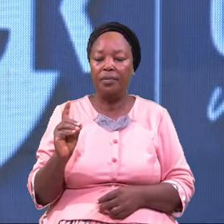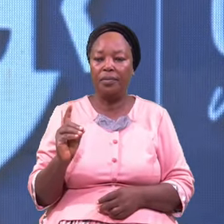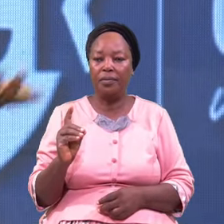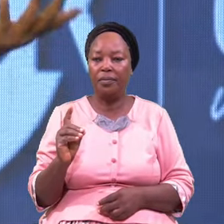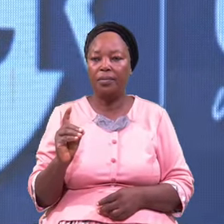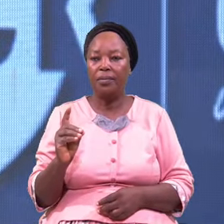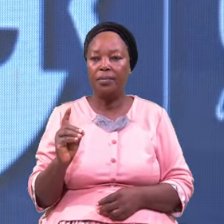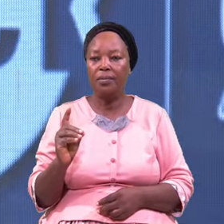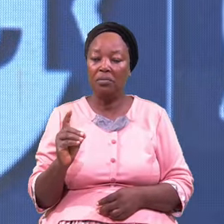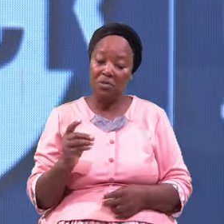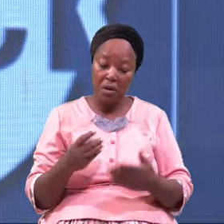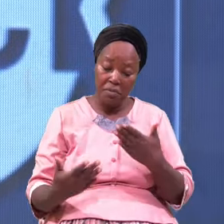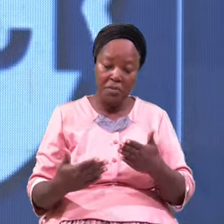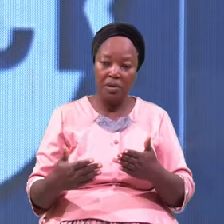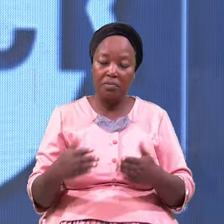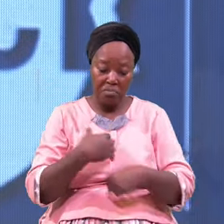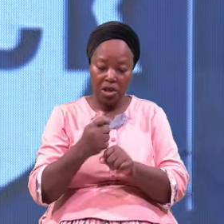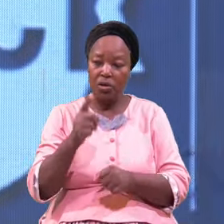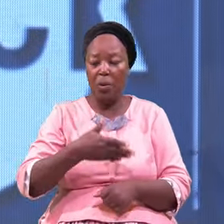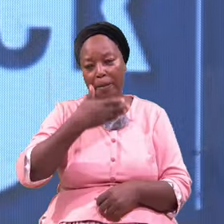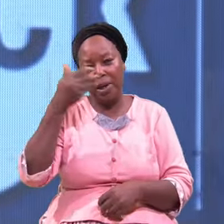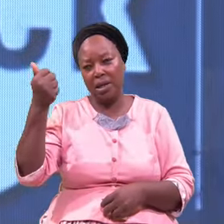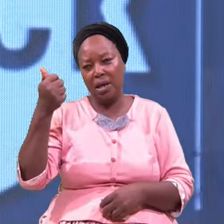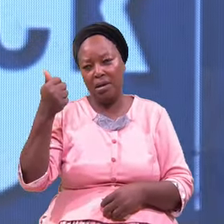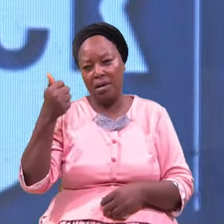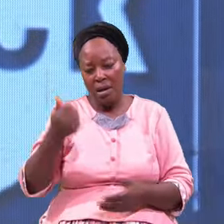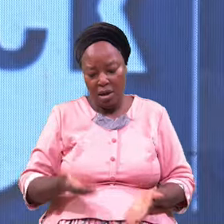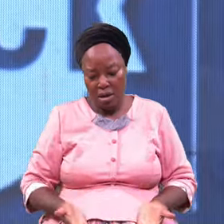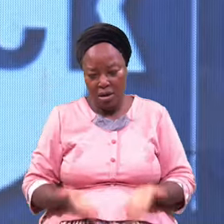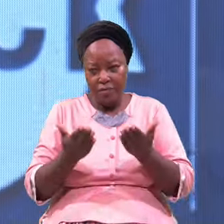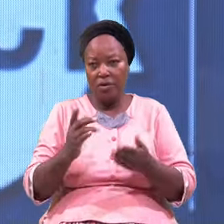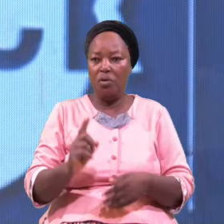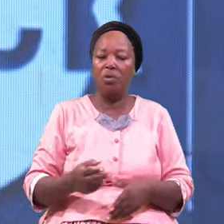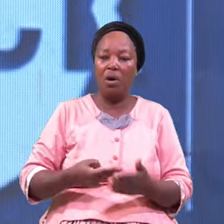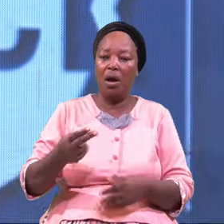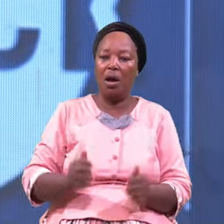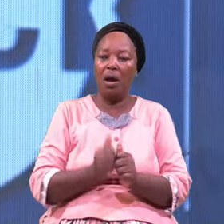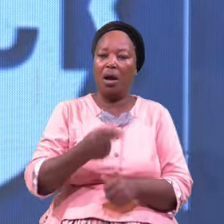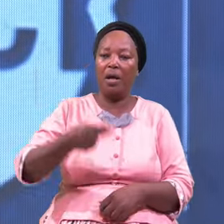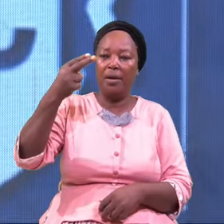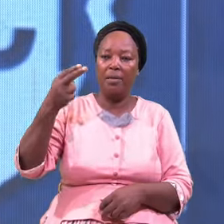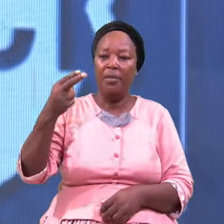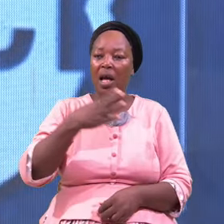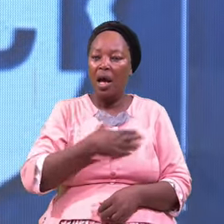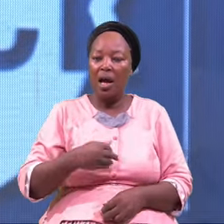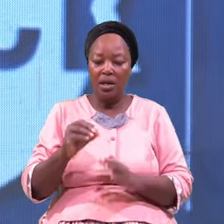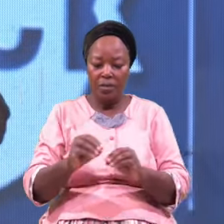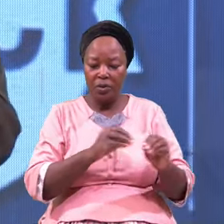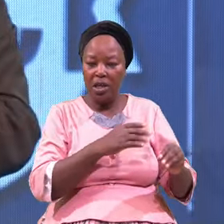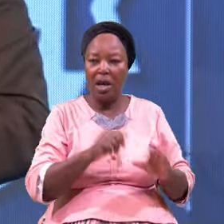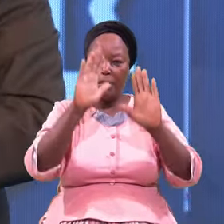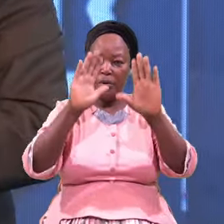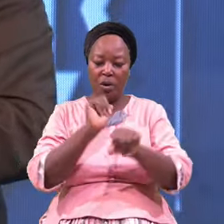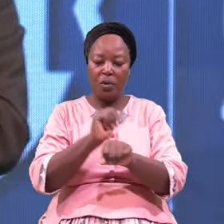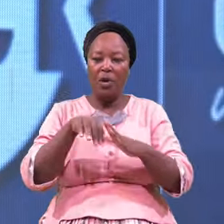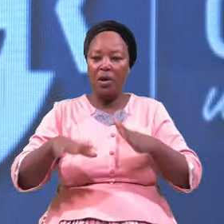Making you better Lifting you higher I'm putting a miracle in your